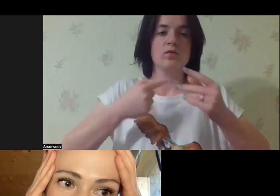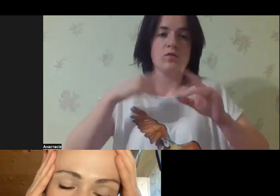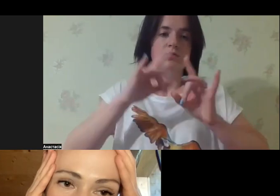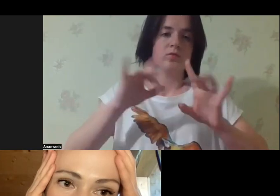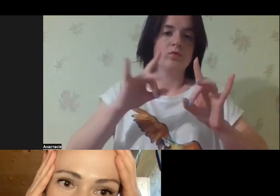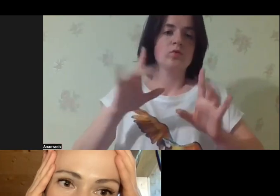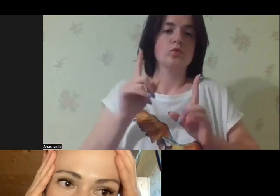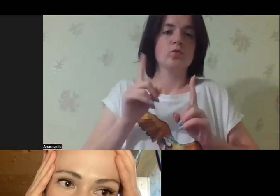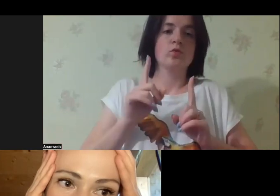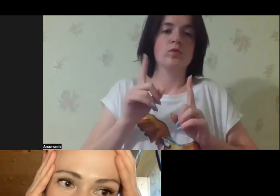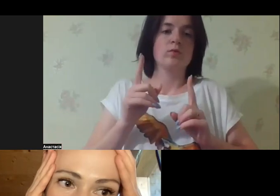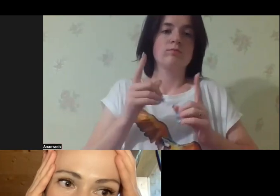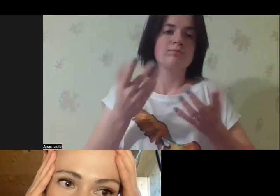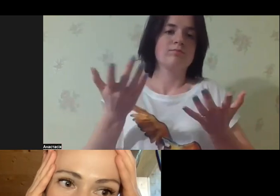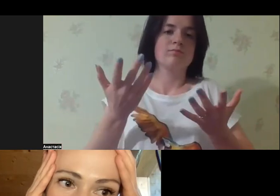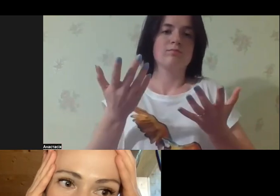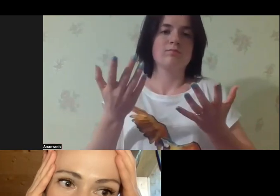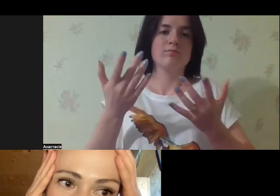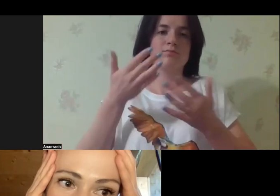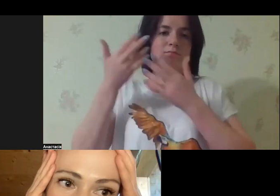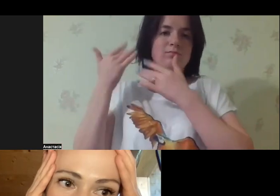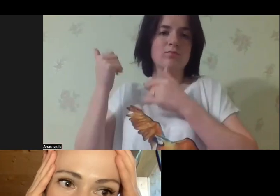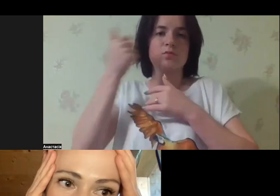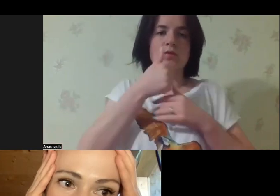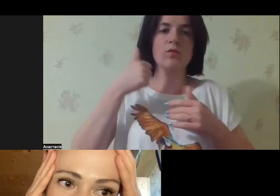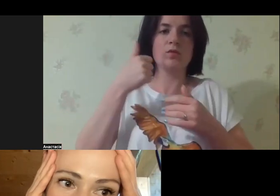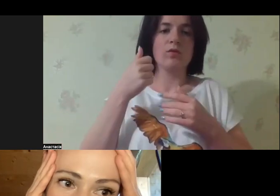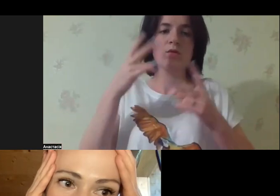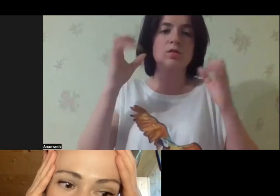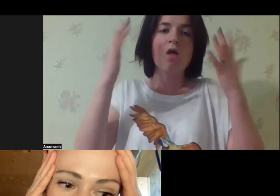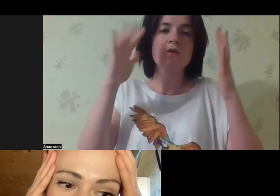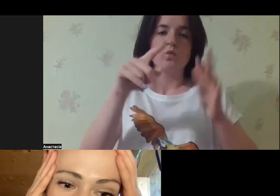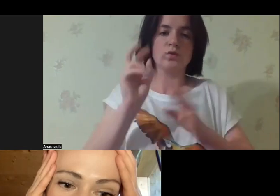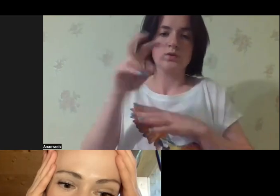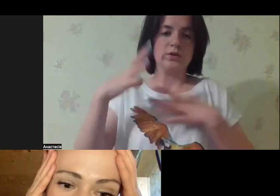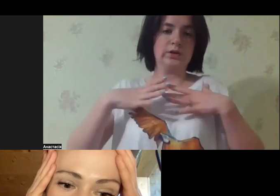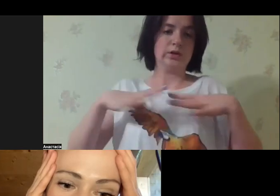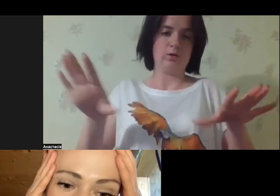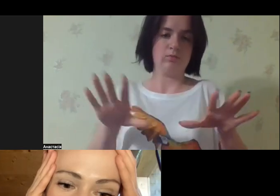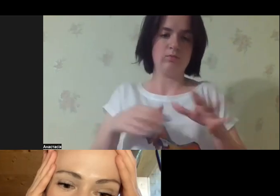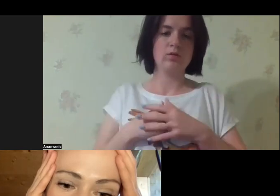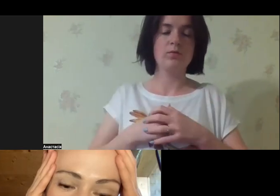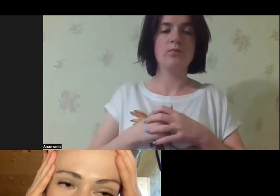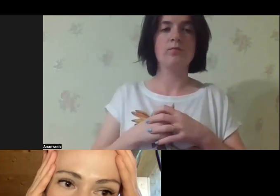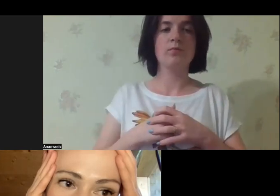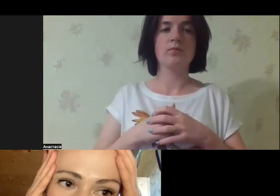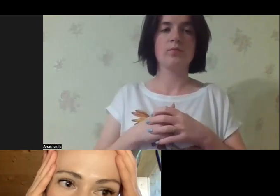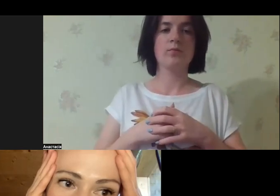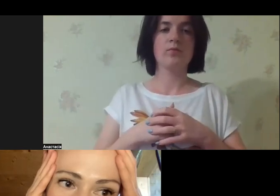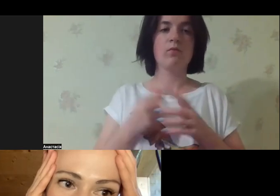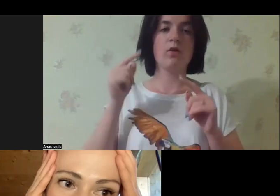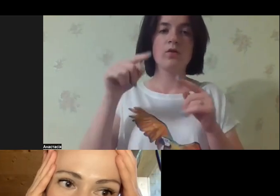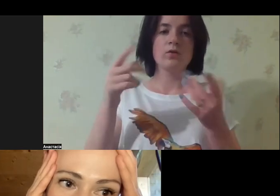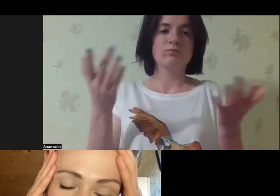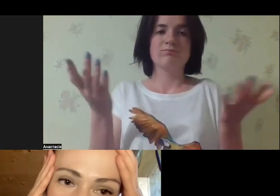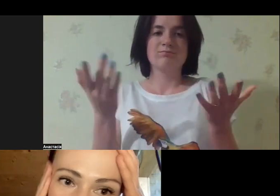I already shared at other places. I stayed inside for almost 10 years. I